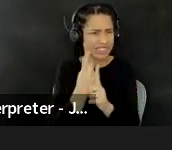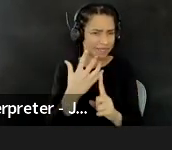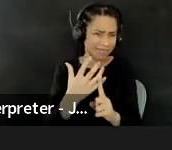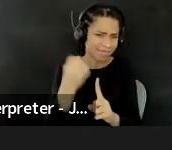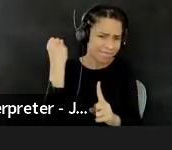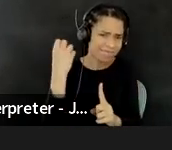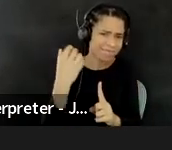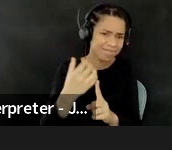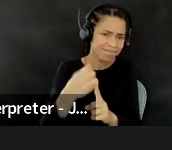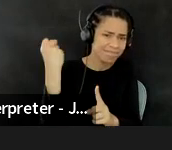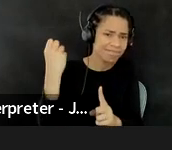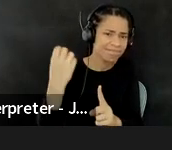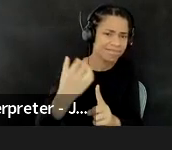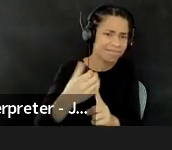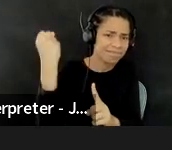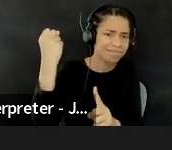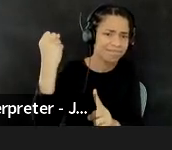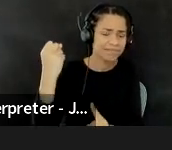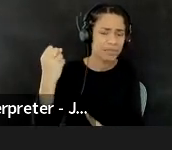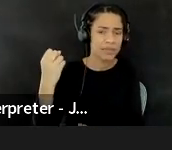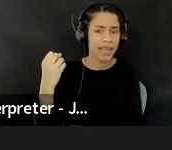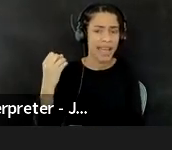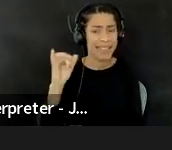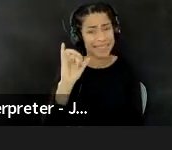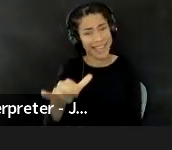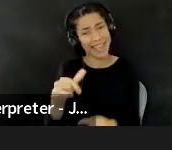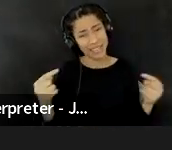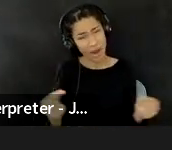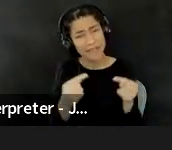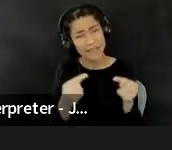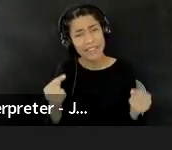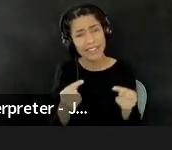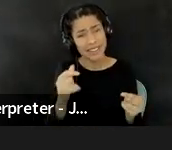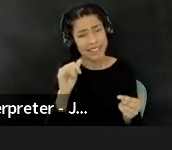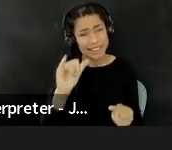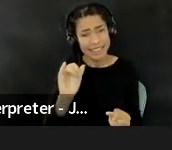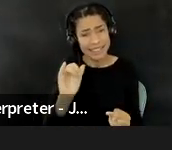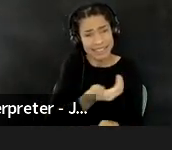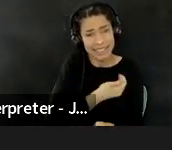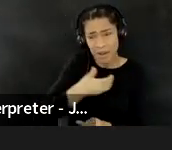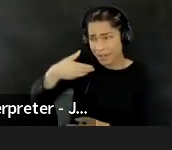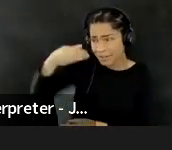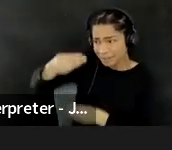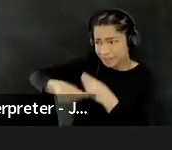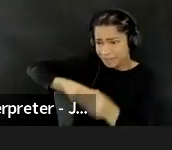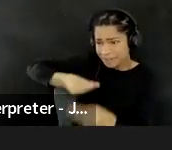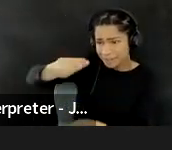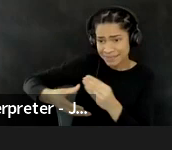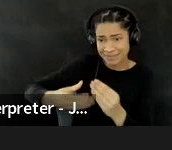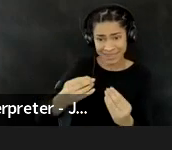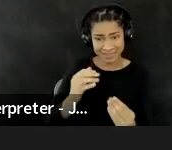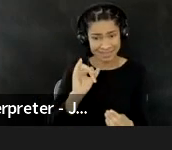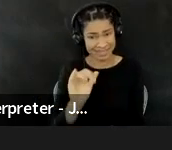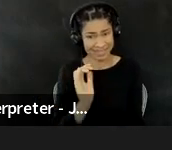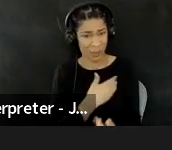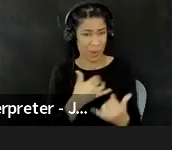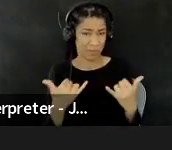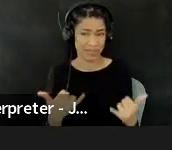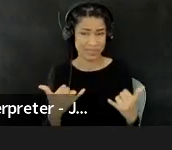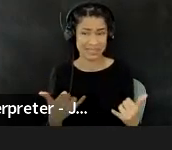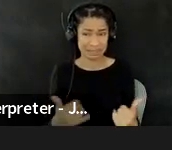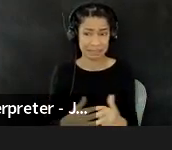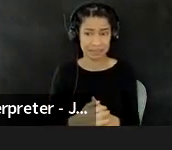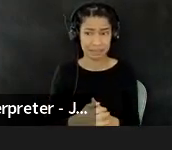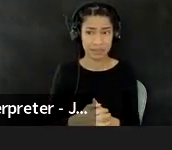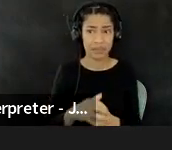in all the ways you can think about us as, uh, harmful. And that has been so much our legacy and our present to your earlier point though. And, you know, it's, it's one of those things